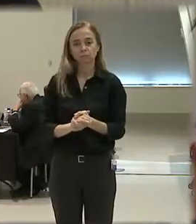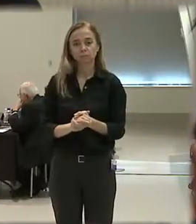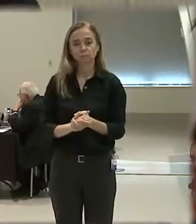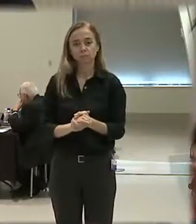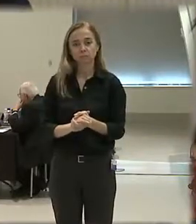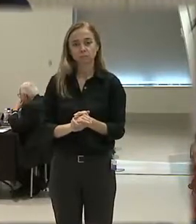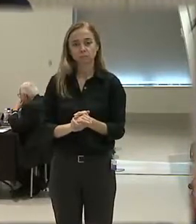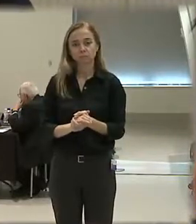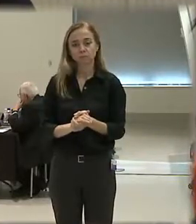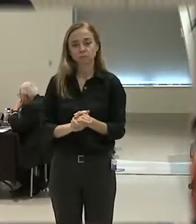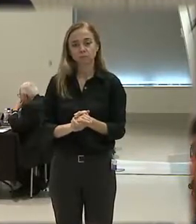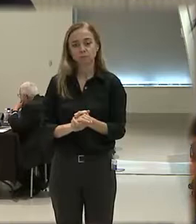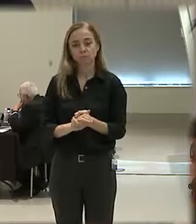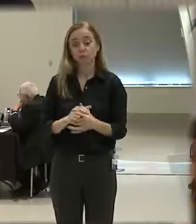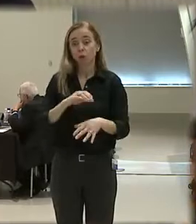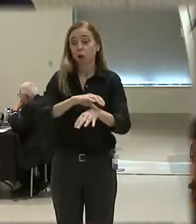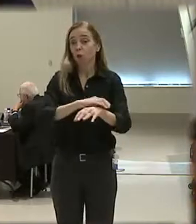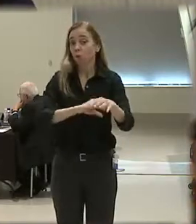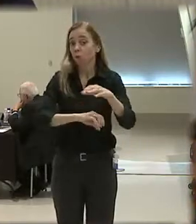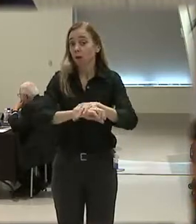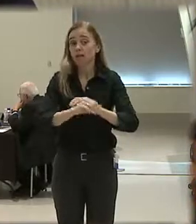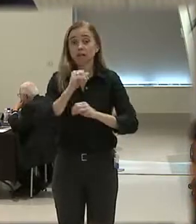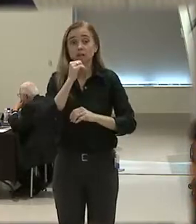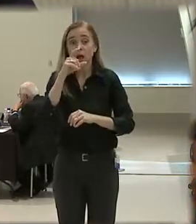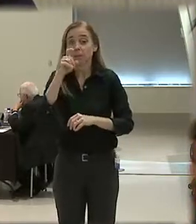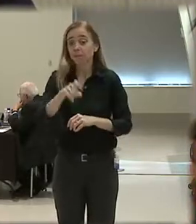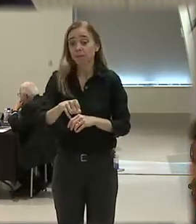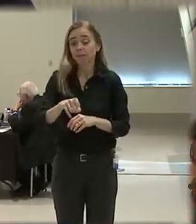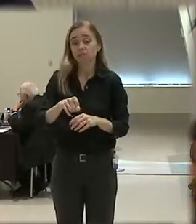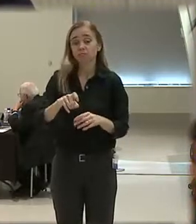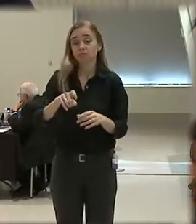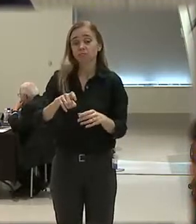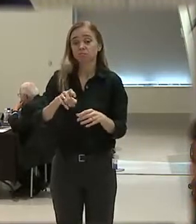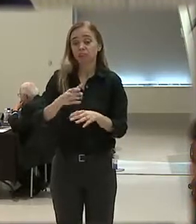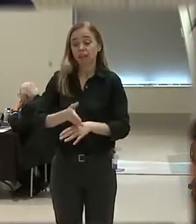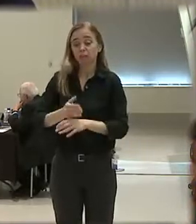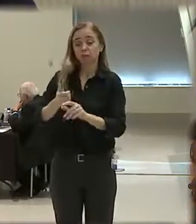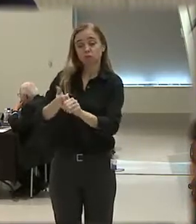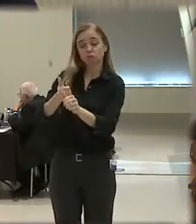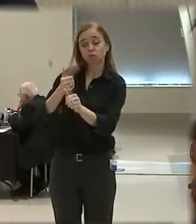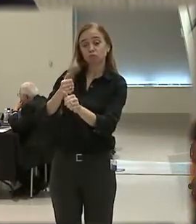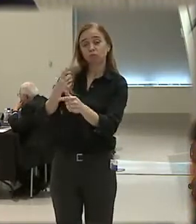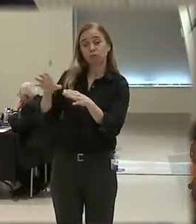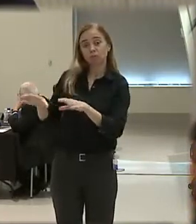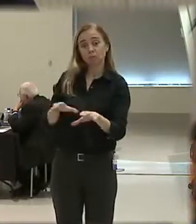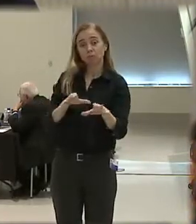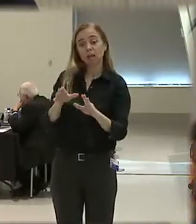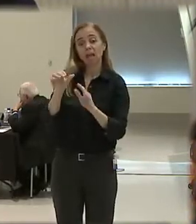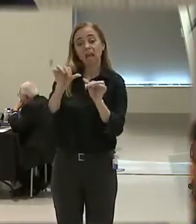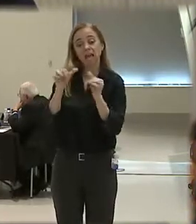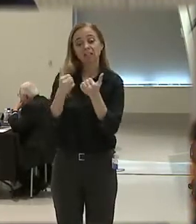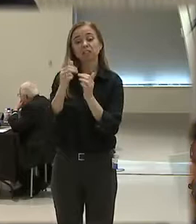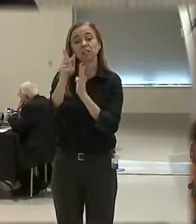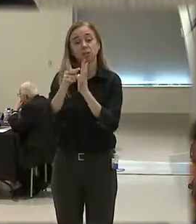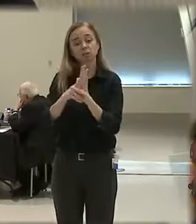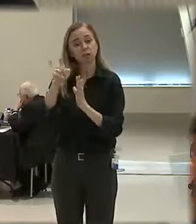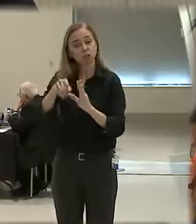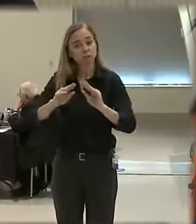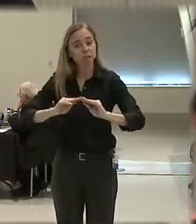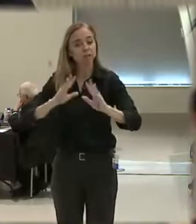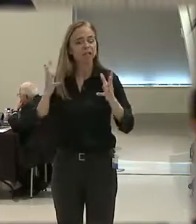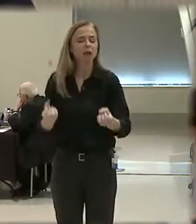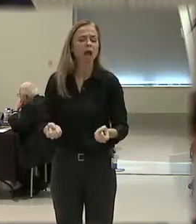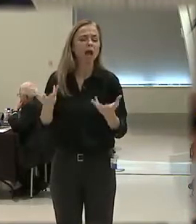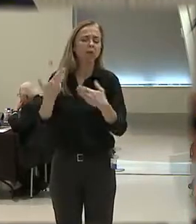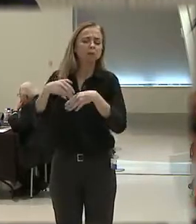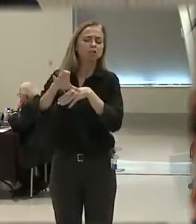Resistance to direction or arrest does not mean an officer should desist or refrain from an enforcement act. Agency policy should be clear as to what and how much force